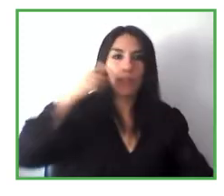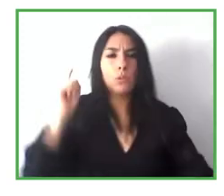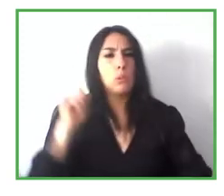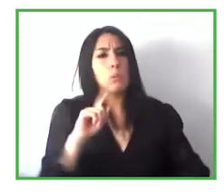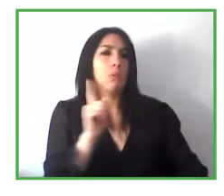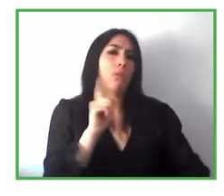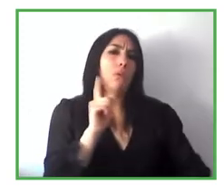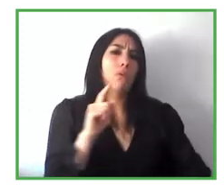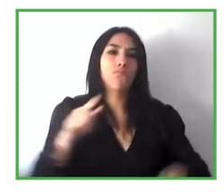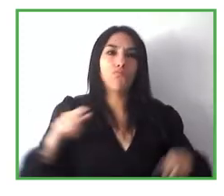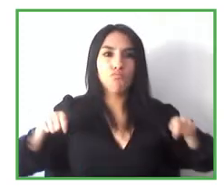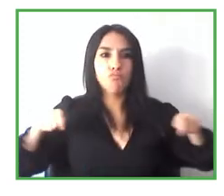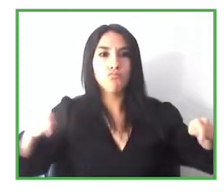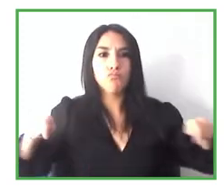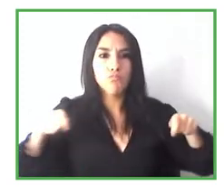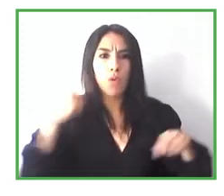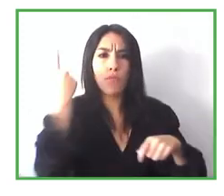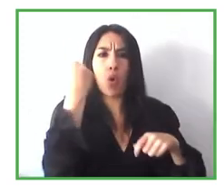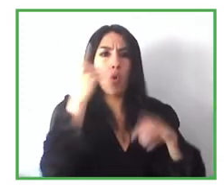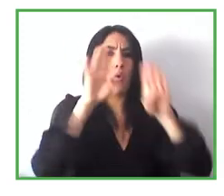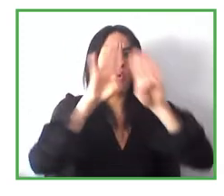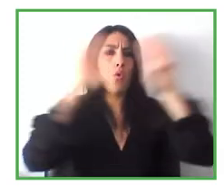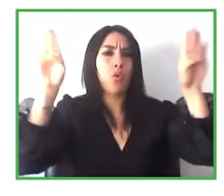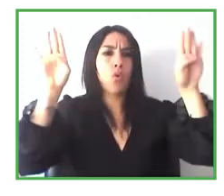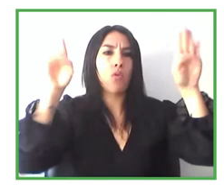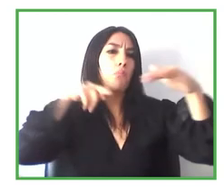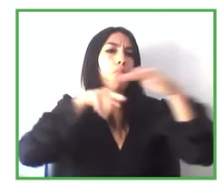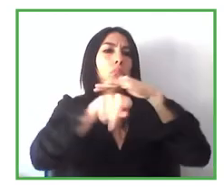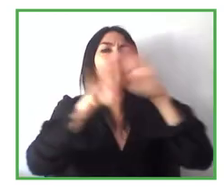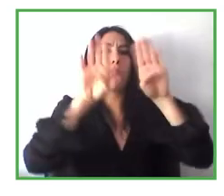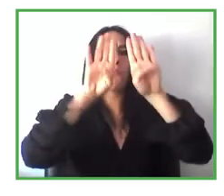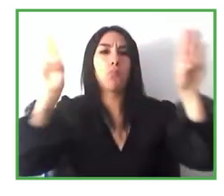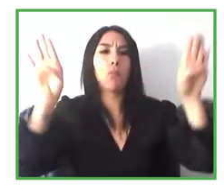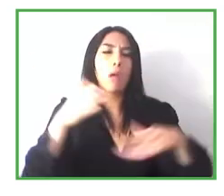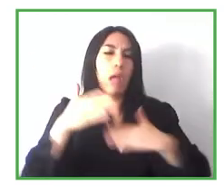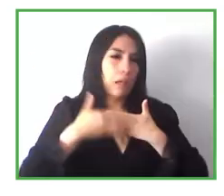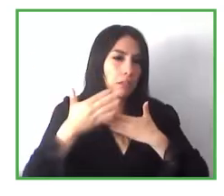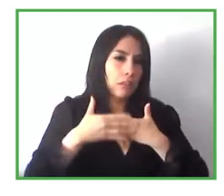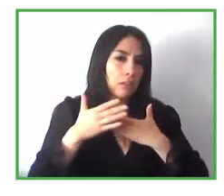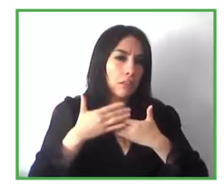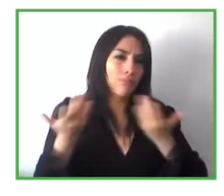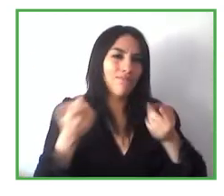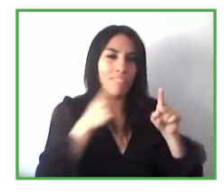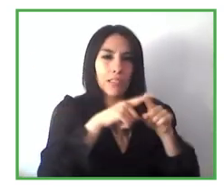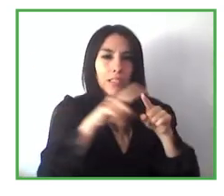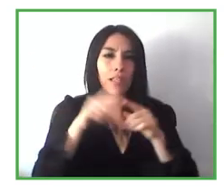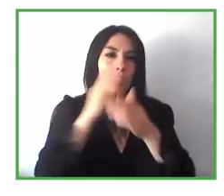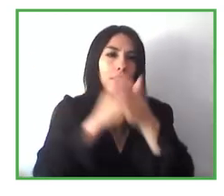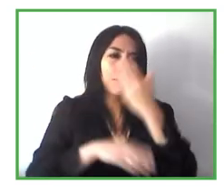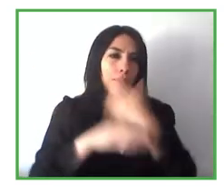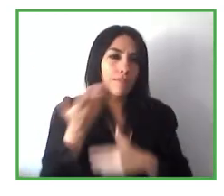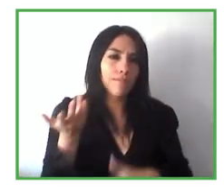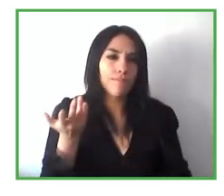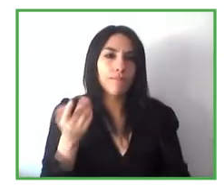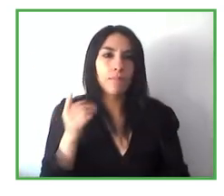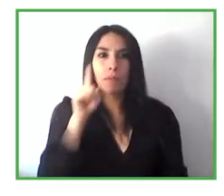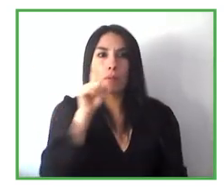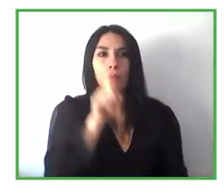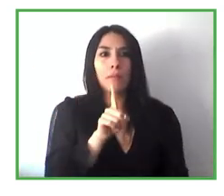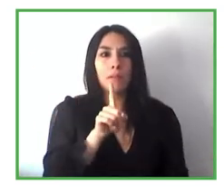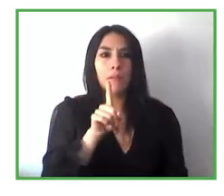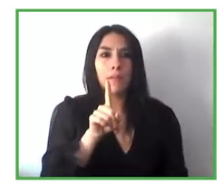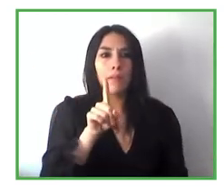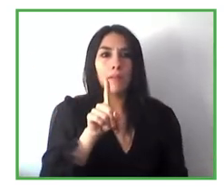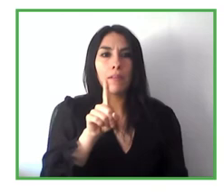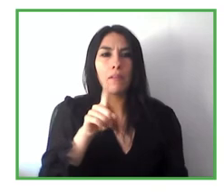this is automatic and it has a presence detection.